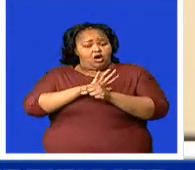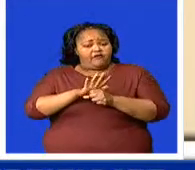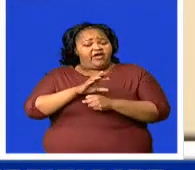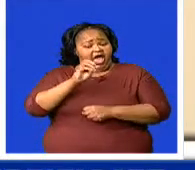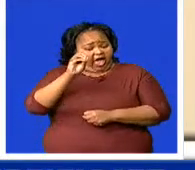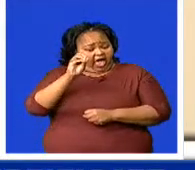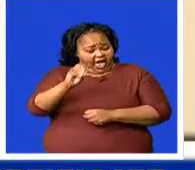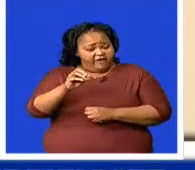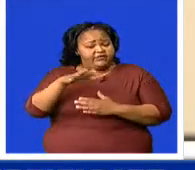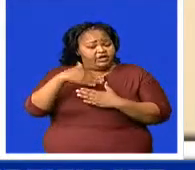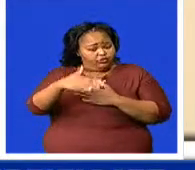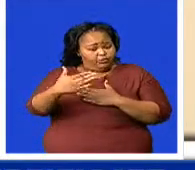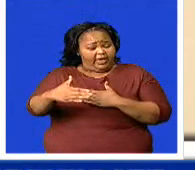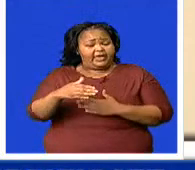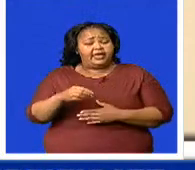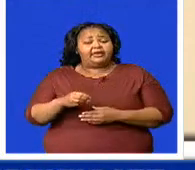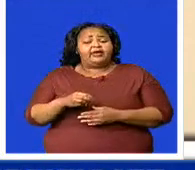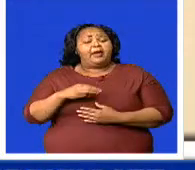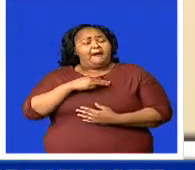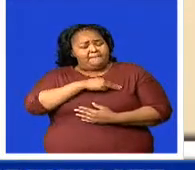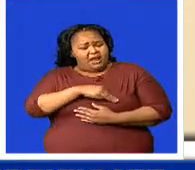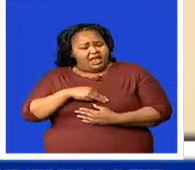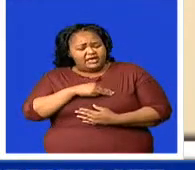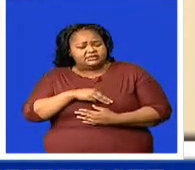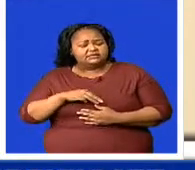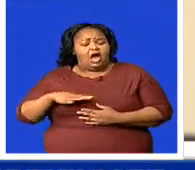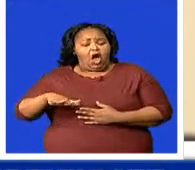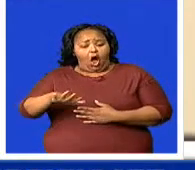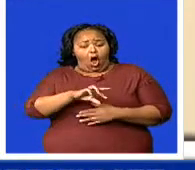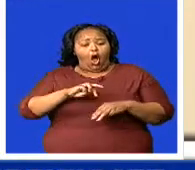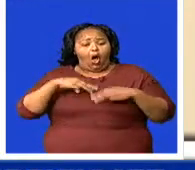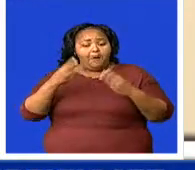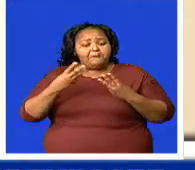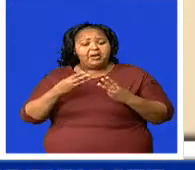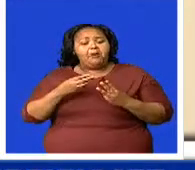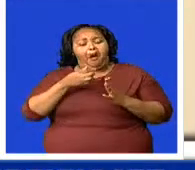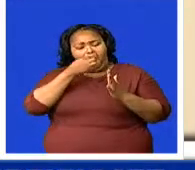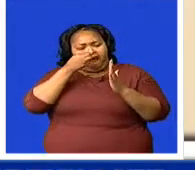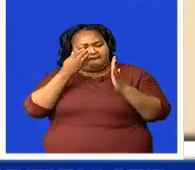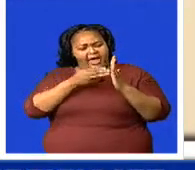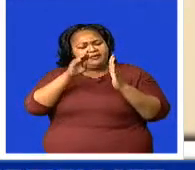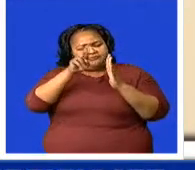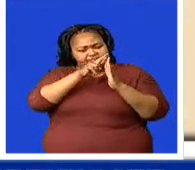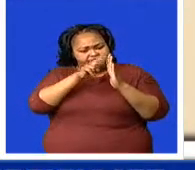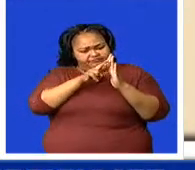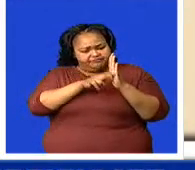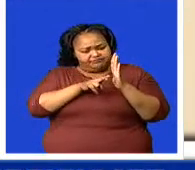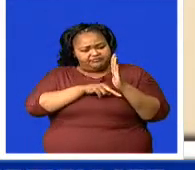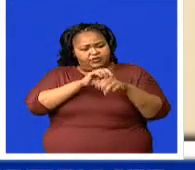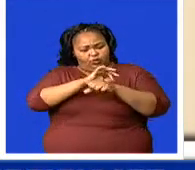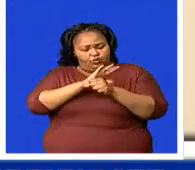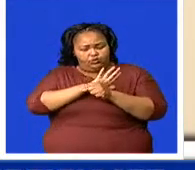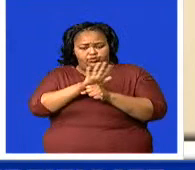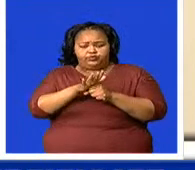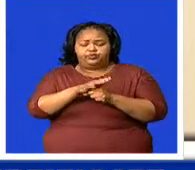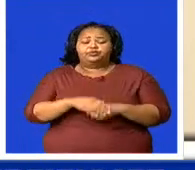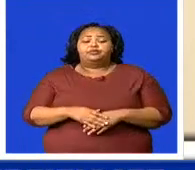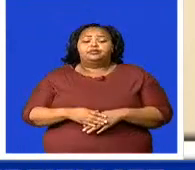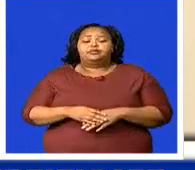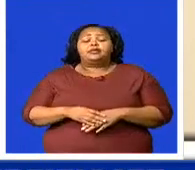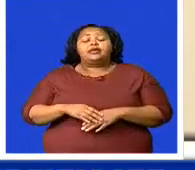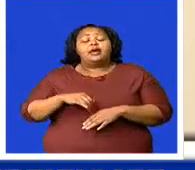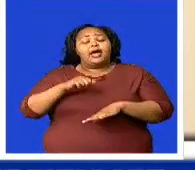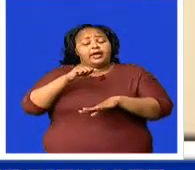we are really urging everyone to follow the guidelines. And this will also help us be able to